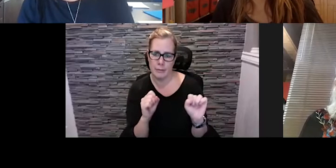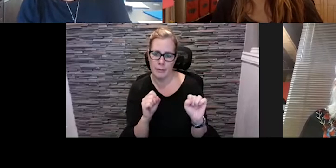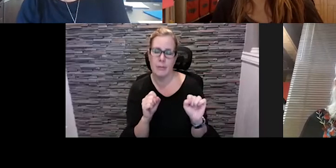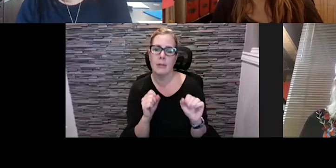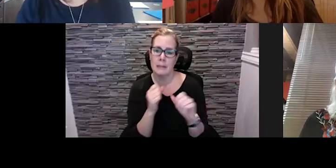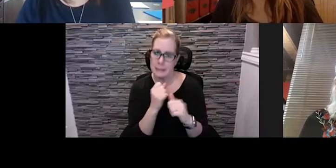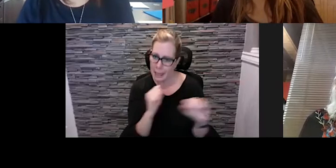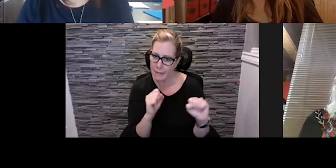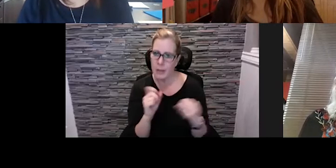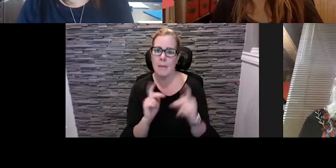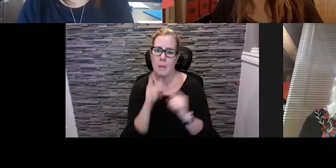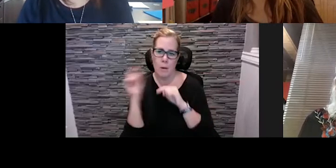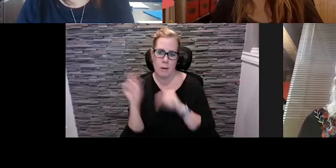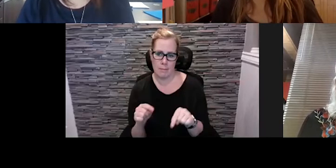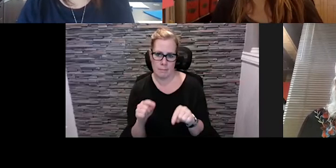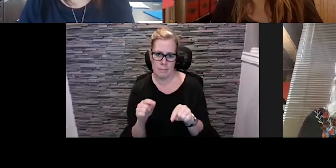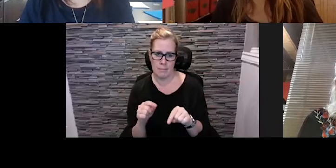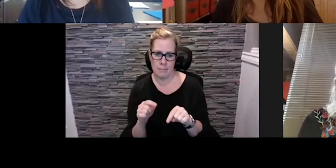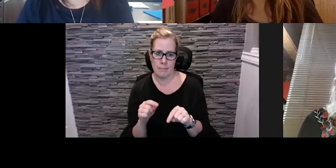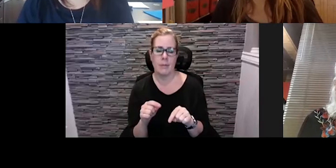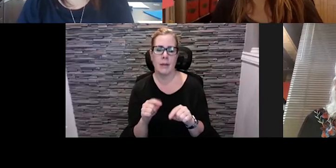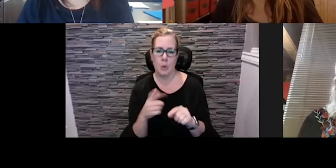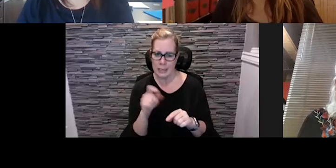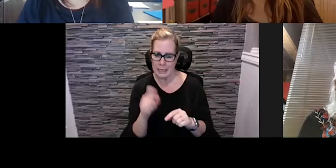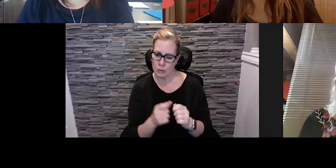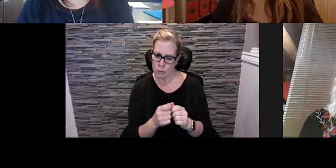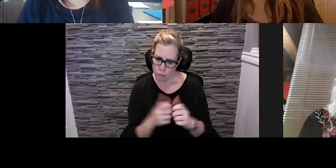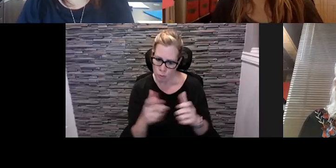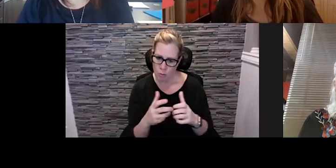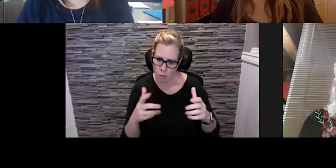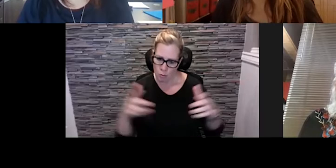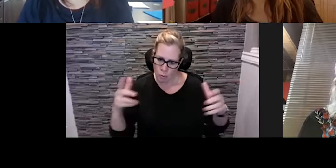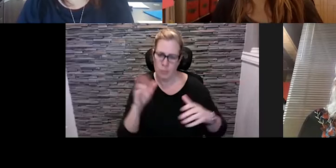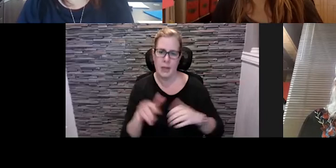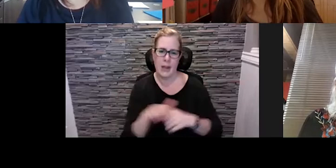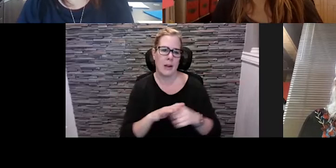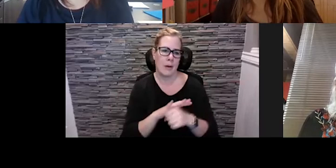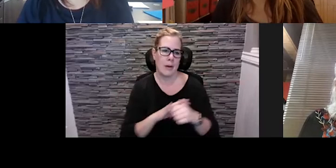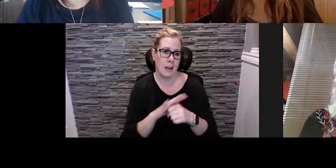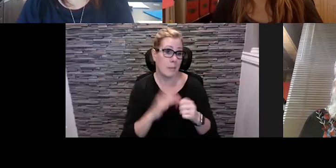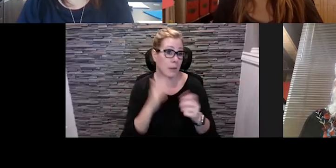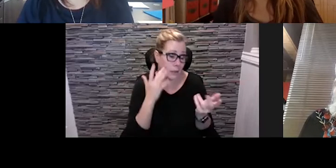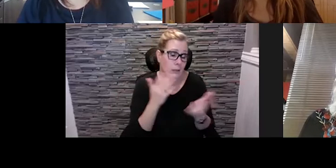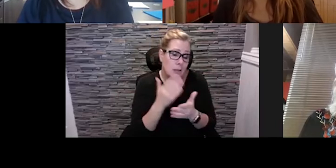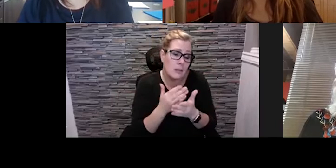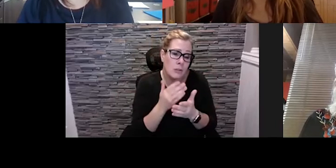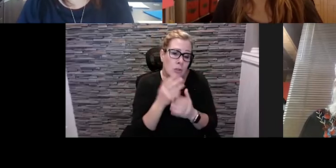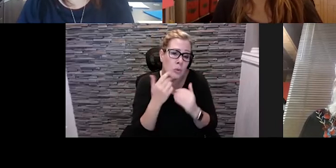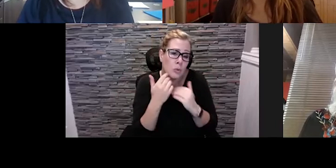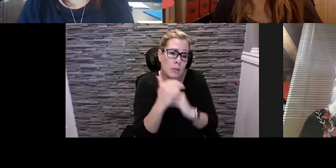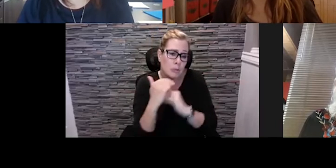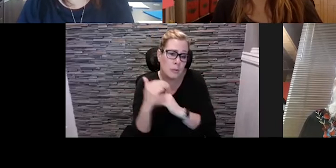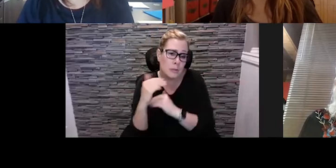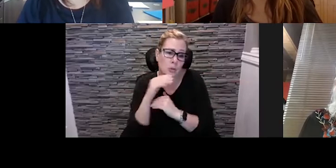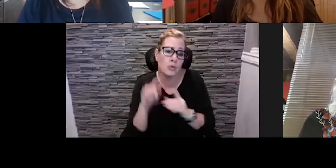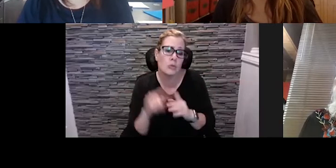way and we can continue to grow that area that way as we start to open up the restrictions and that will come as the province starts